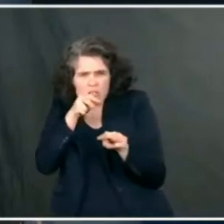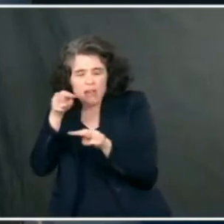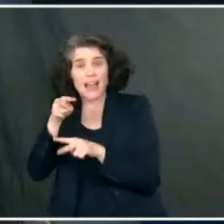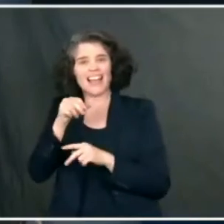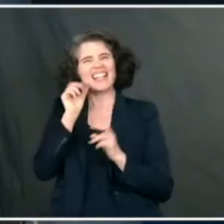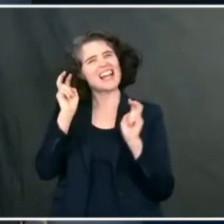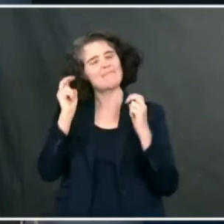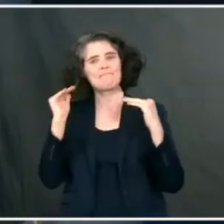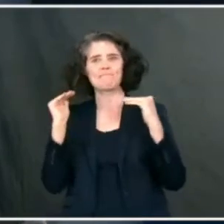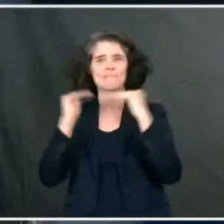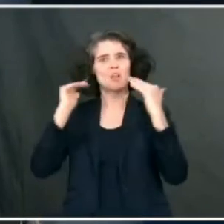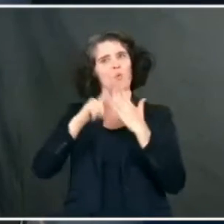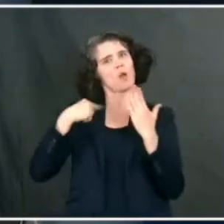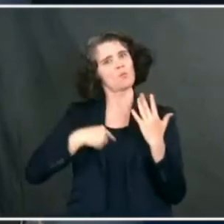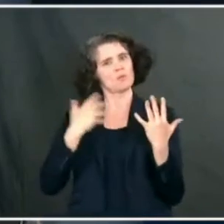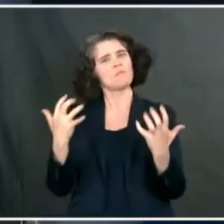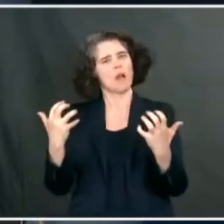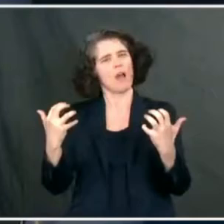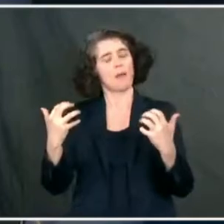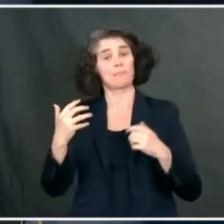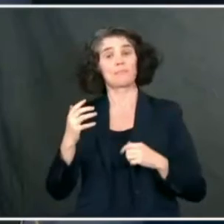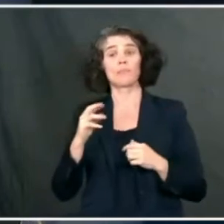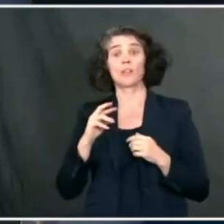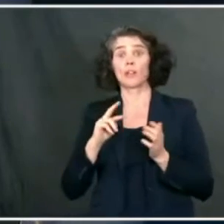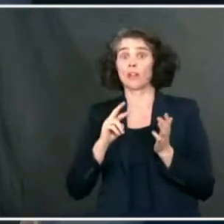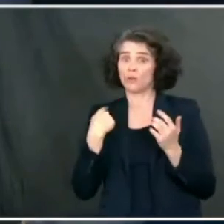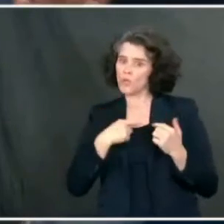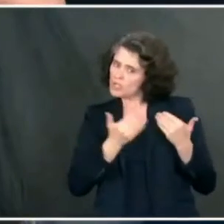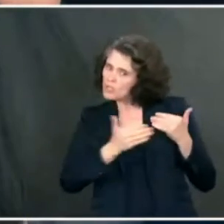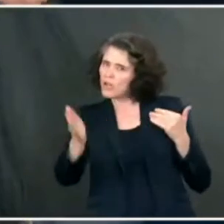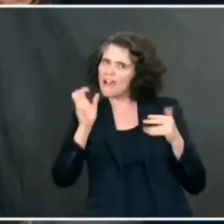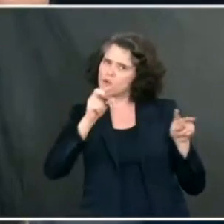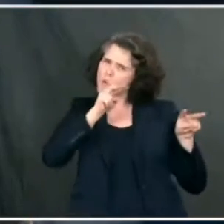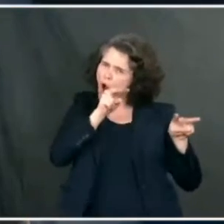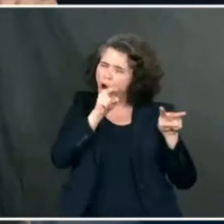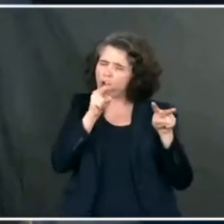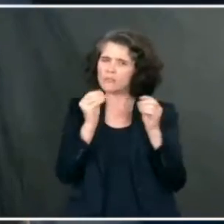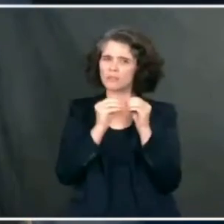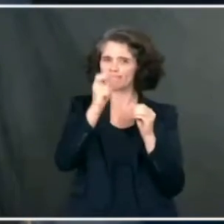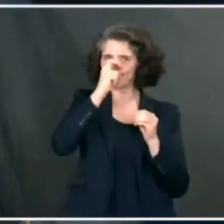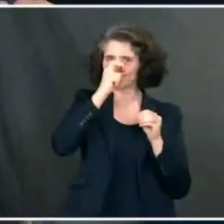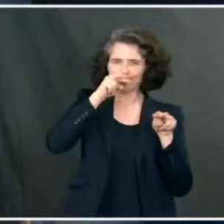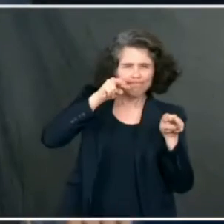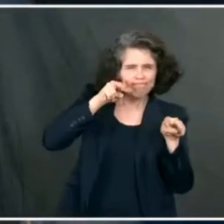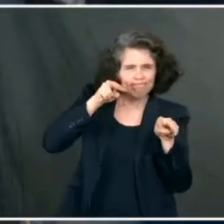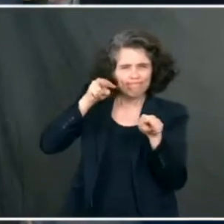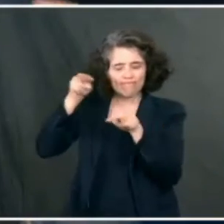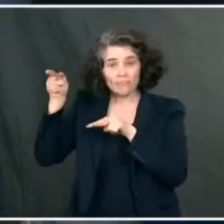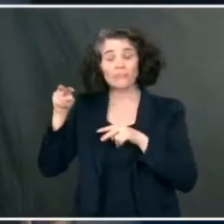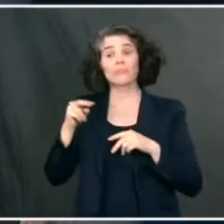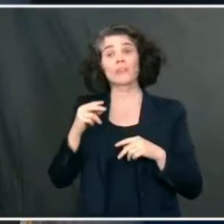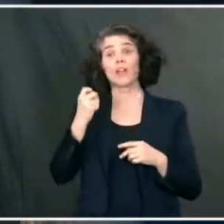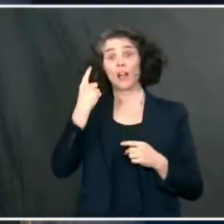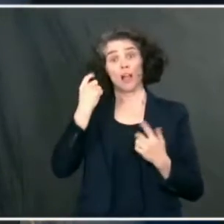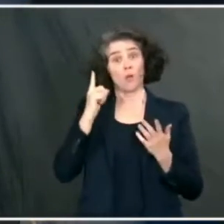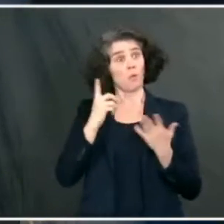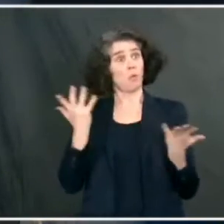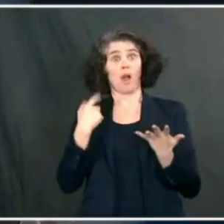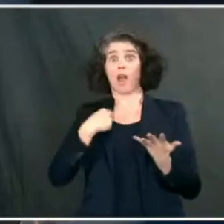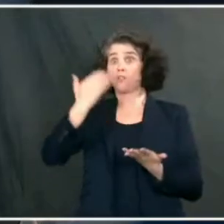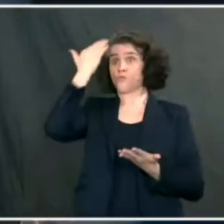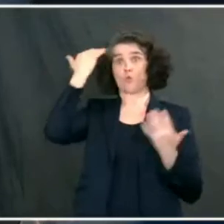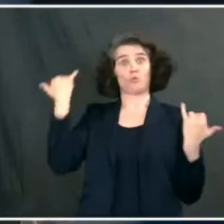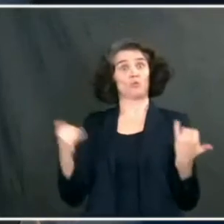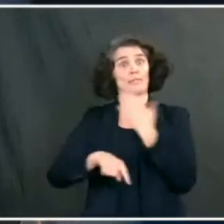we would have liked. So we're going to be looking very, very carefully for it. But given the information we have today, it